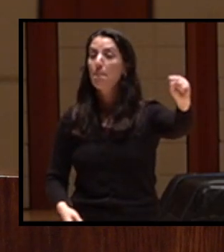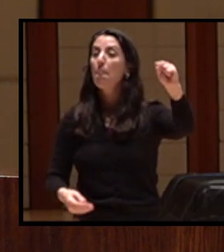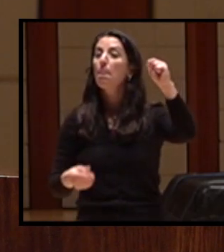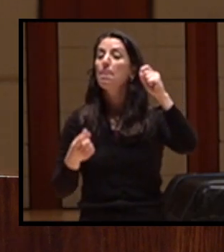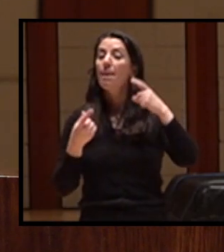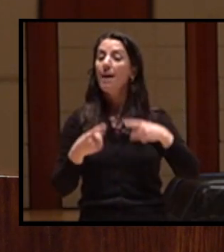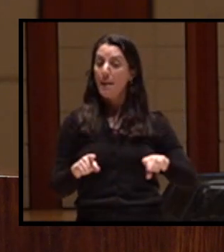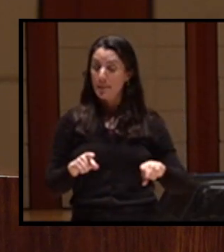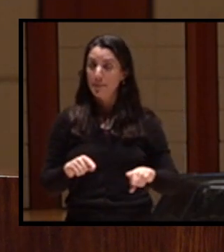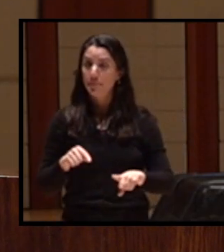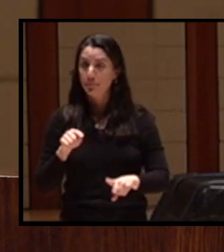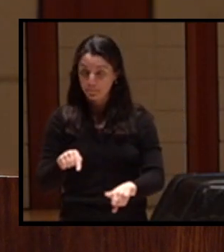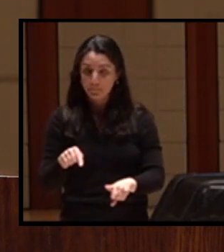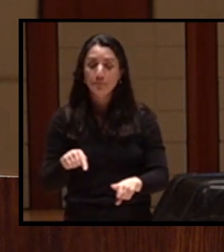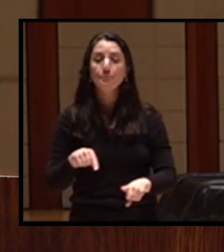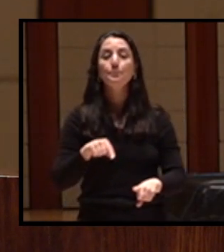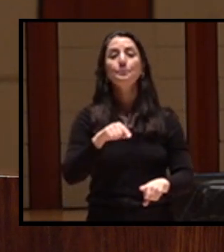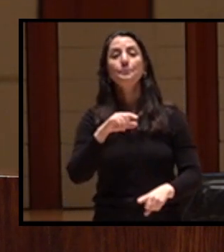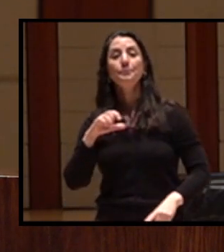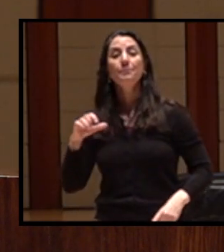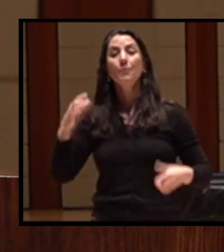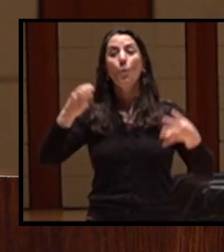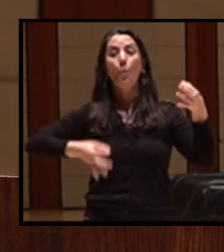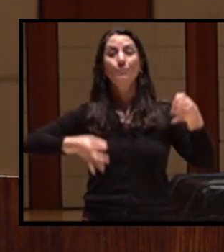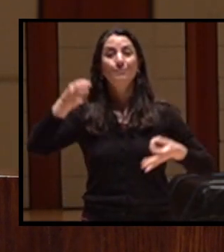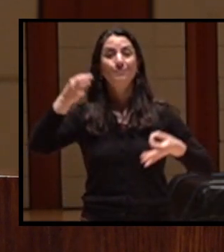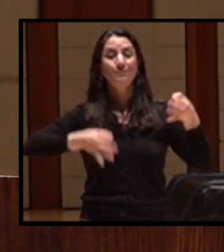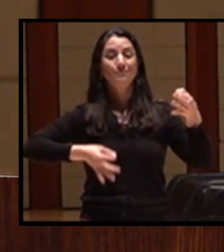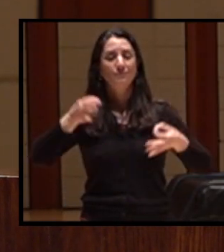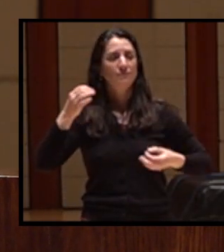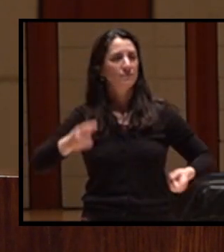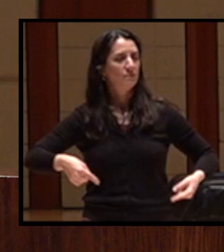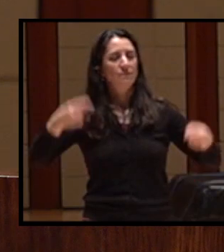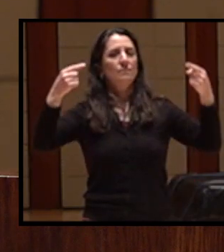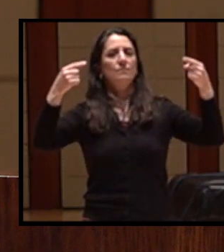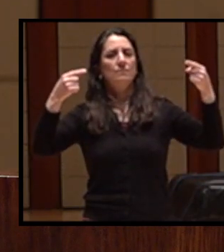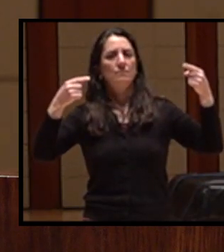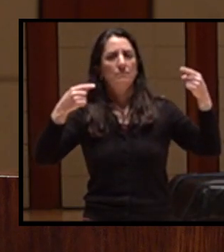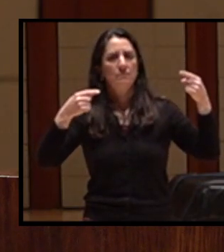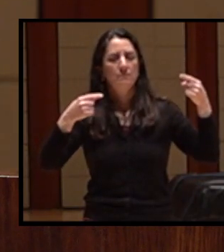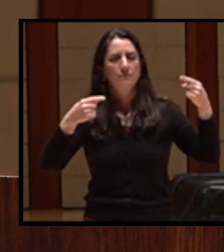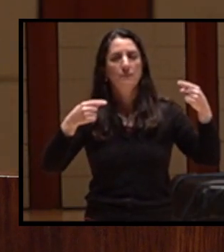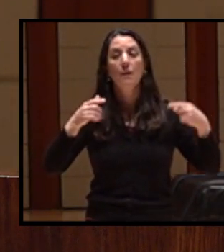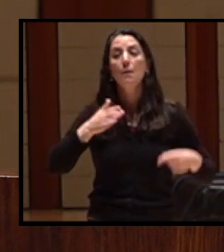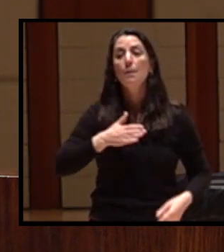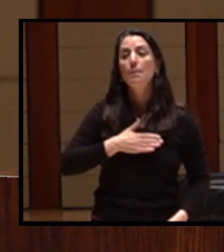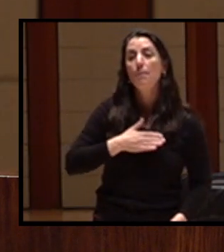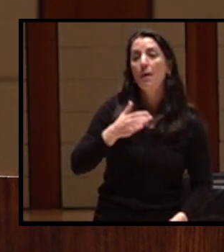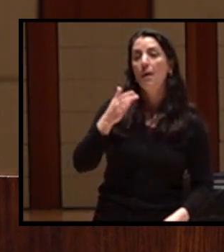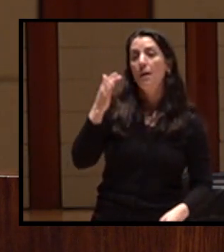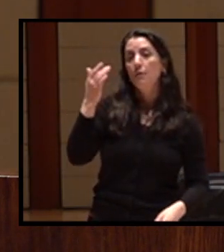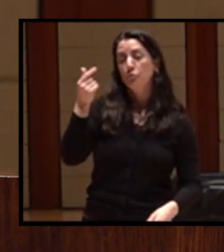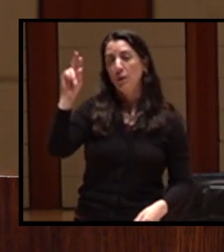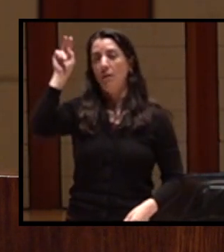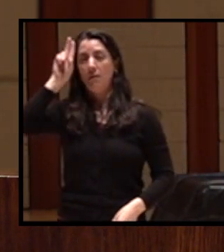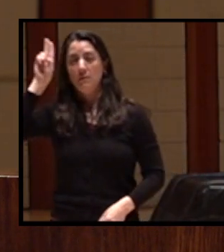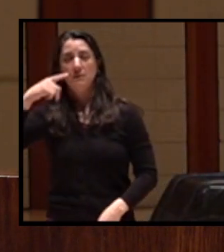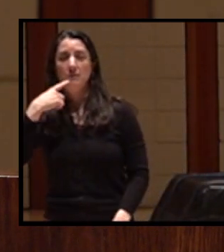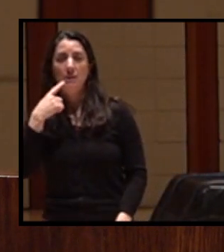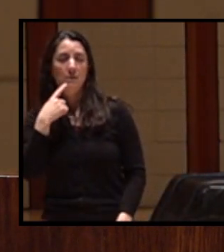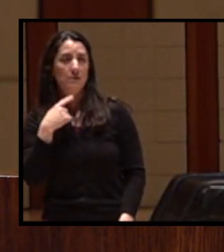in exchange for a $1 fine, declaring he had Indian rights and was going to pursue them.